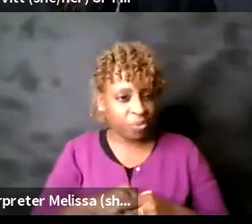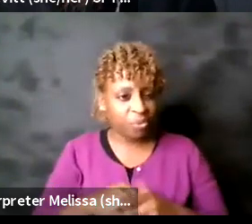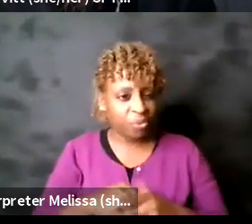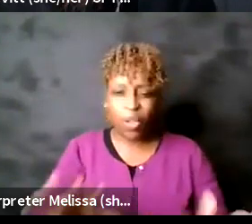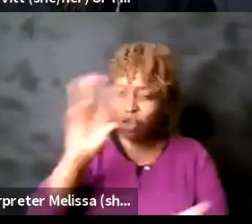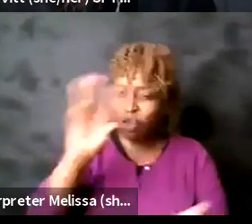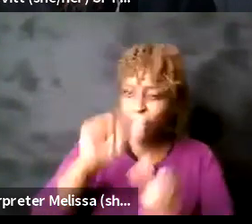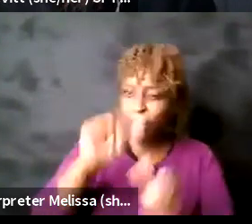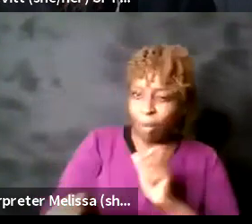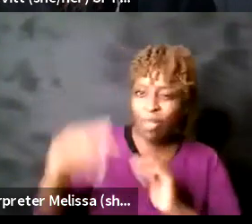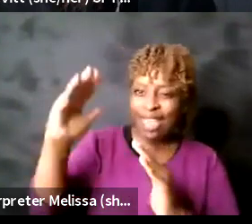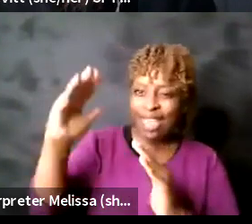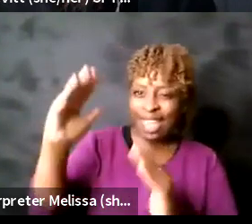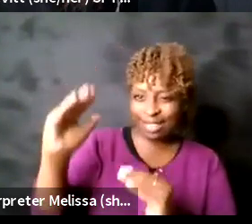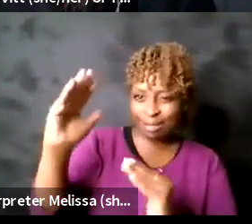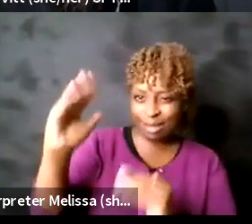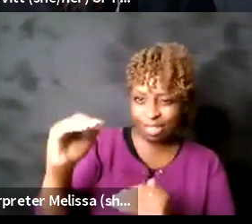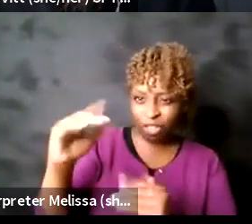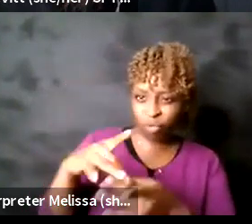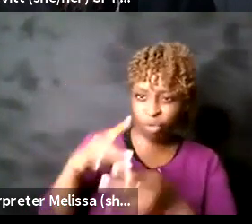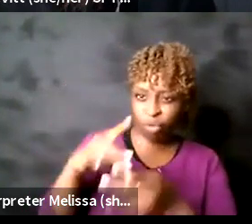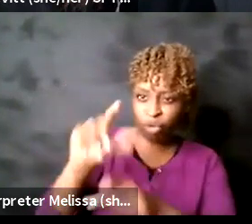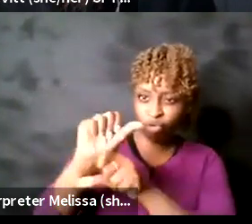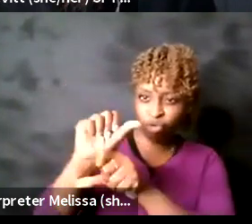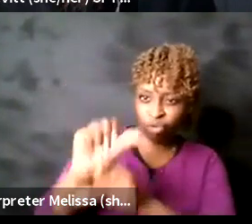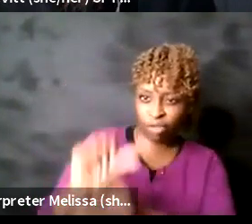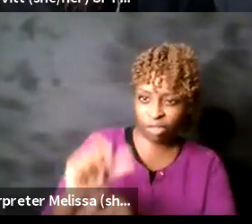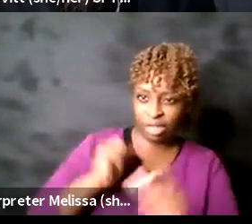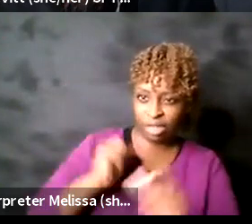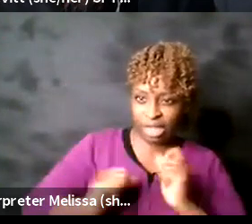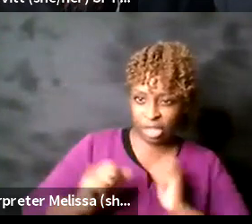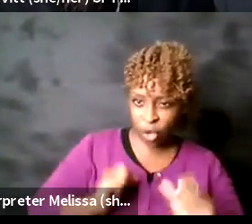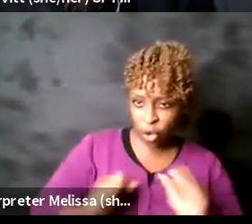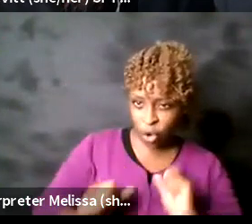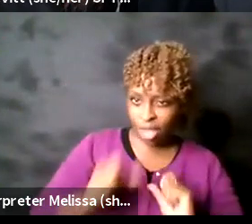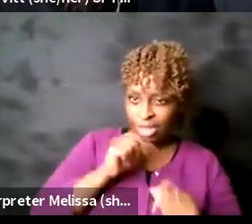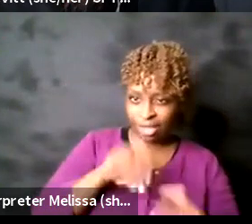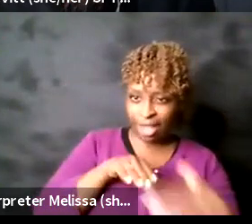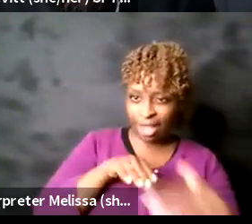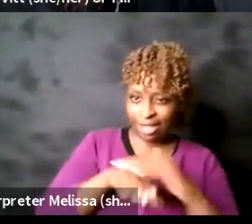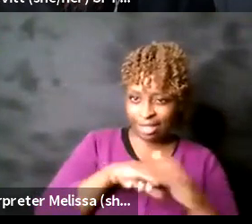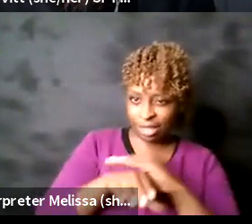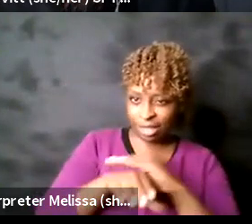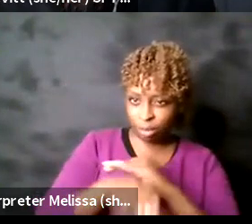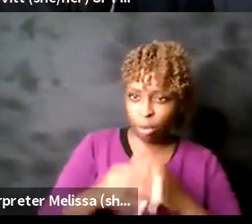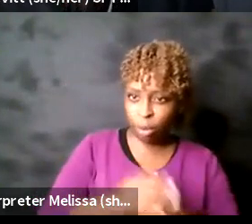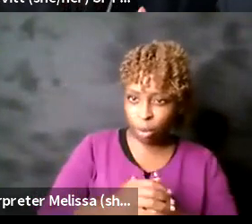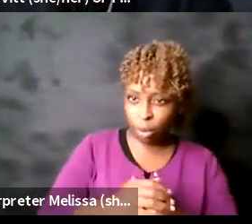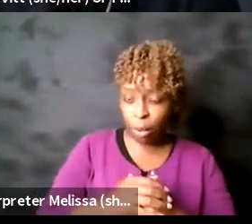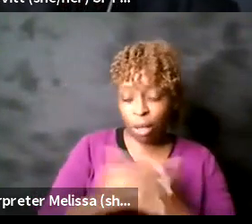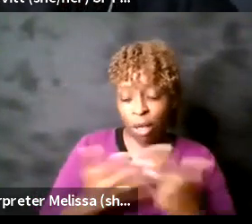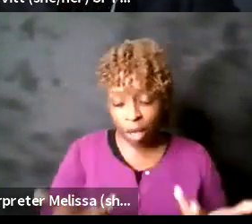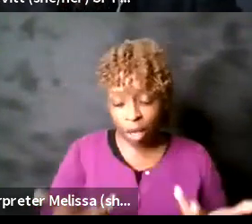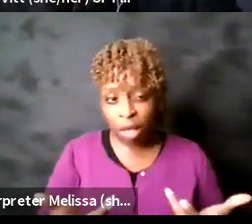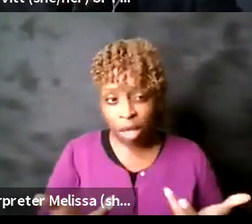traditional theater and how inaccessible and classist those things actually can be um asking somebody